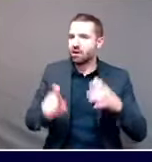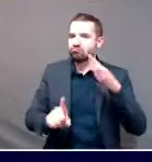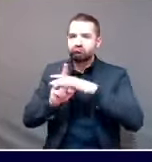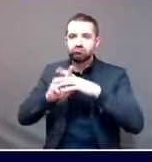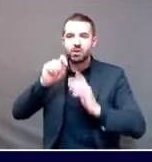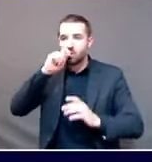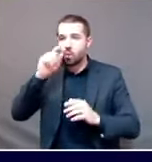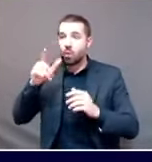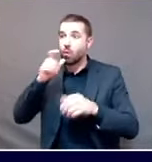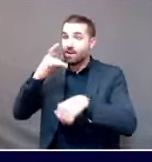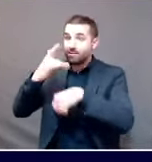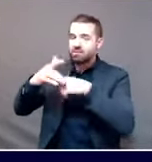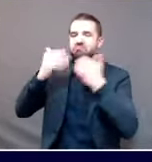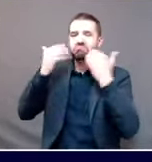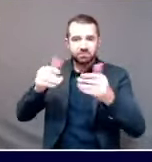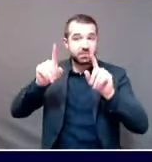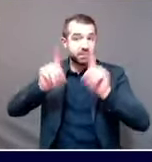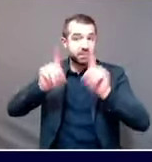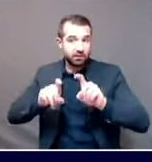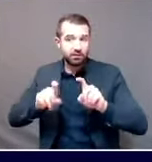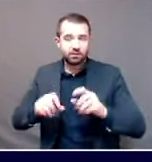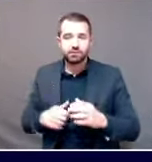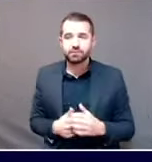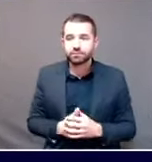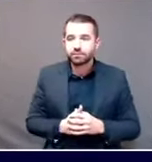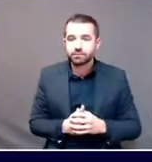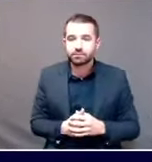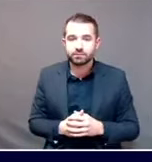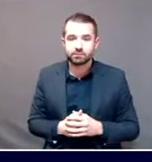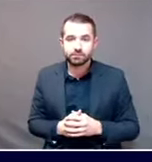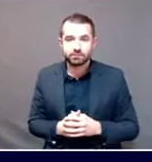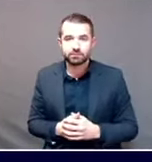at elevated risk, who have not been traveling, to not get a test.